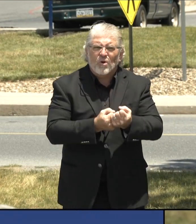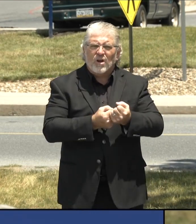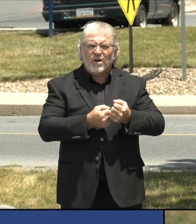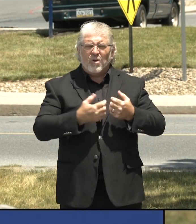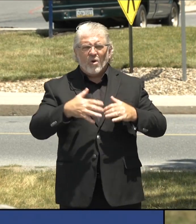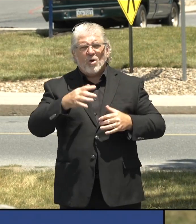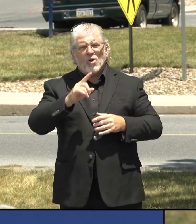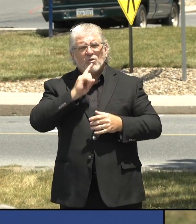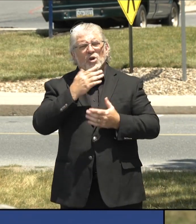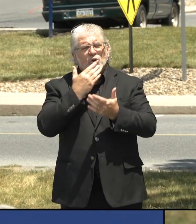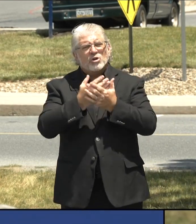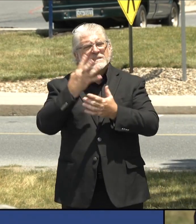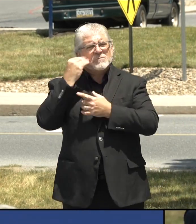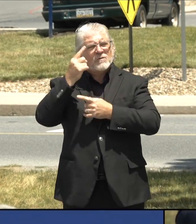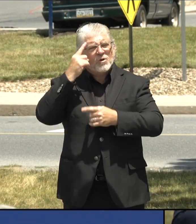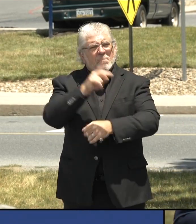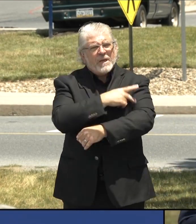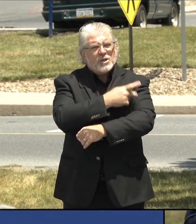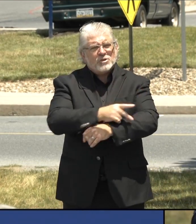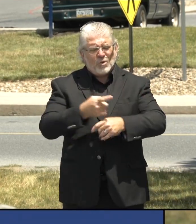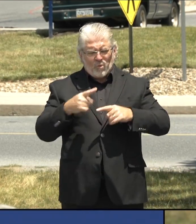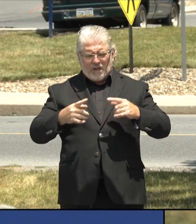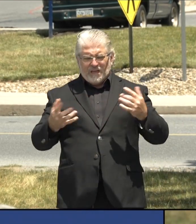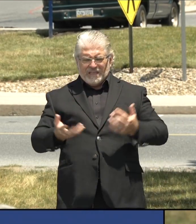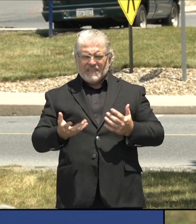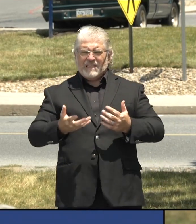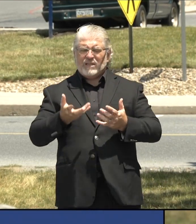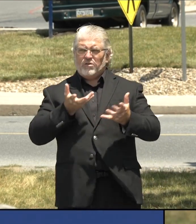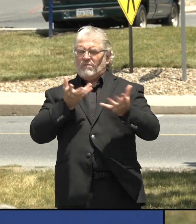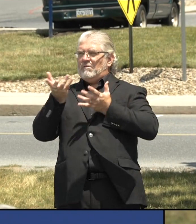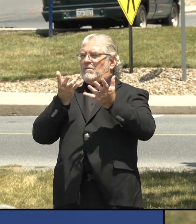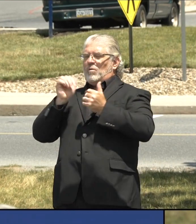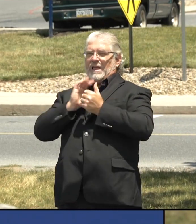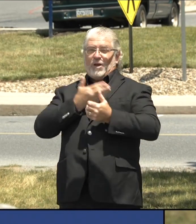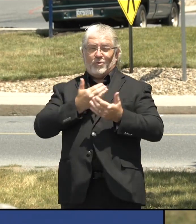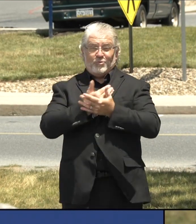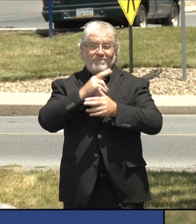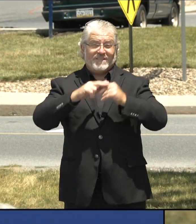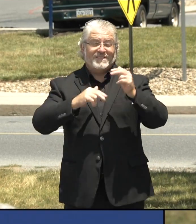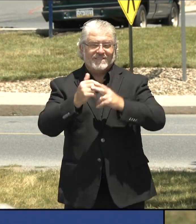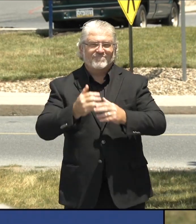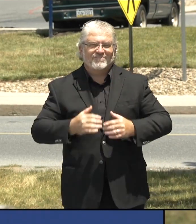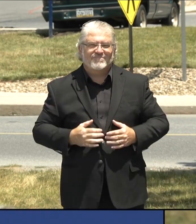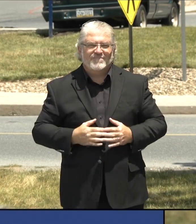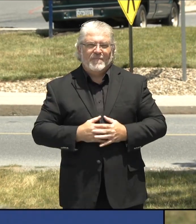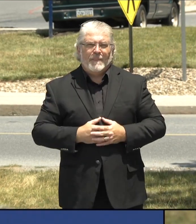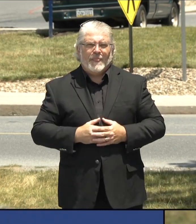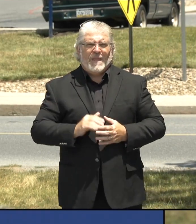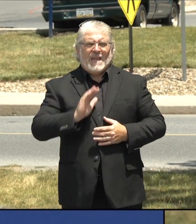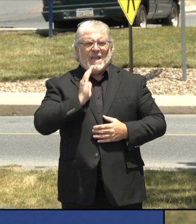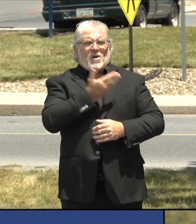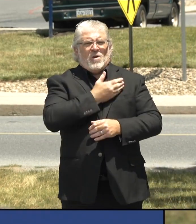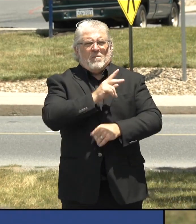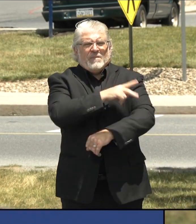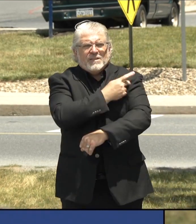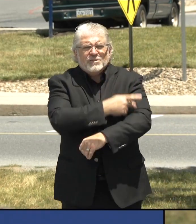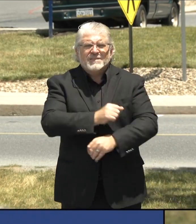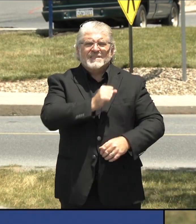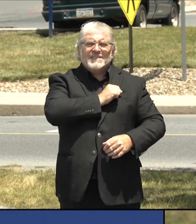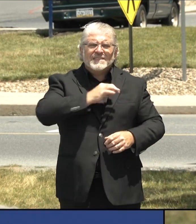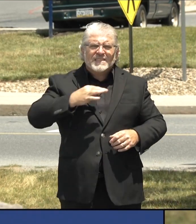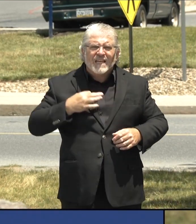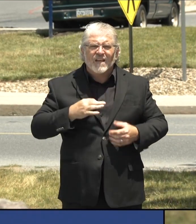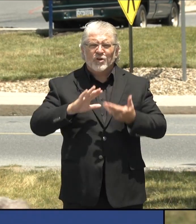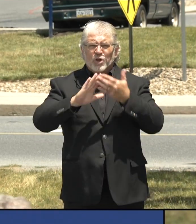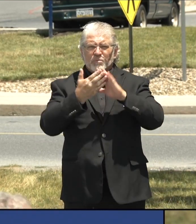being seen in our facilities. In keeping with our patients and staff and the community safe from COVID-19